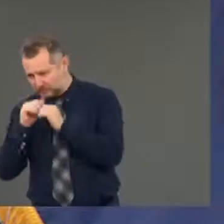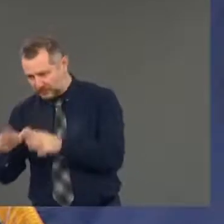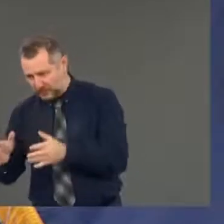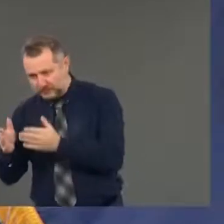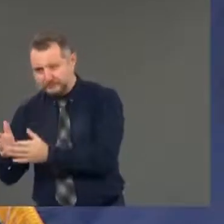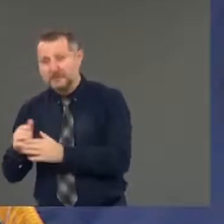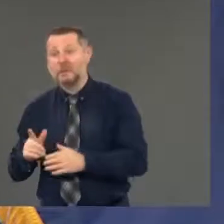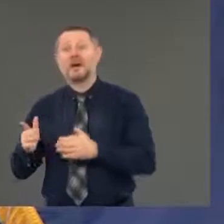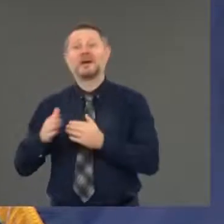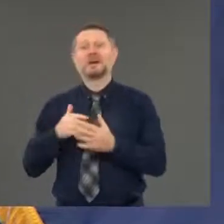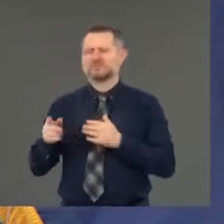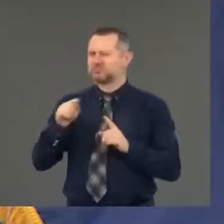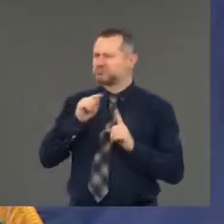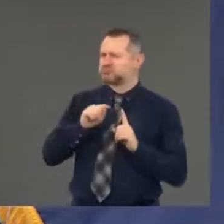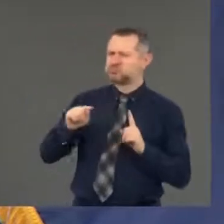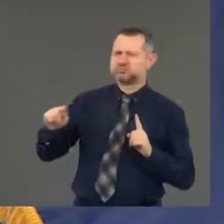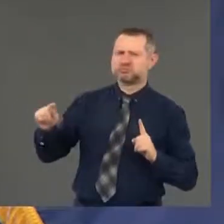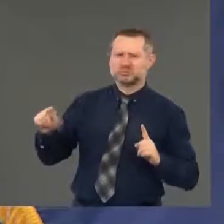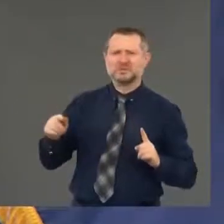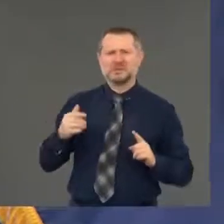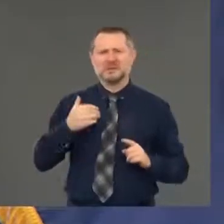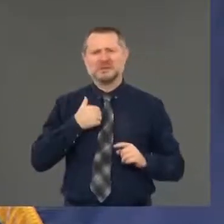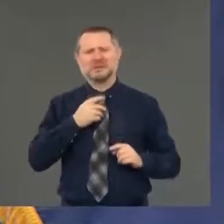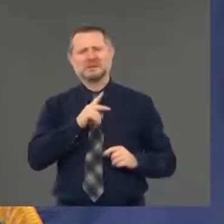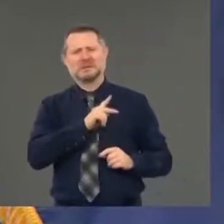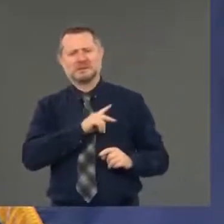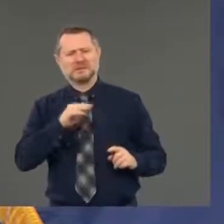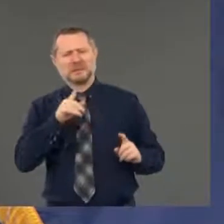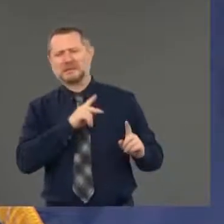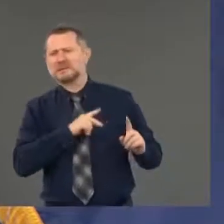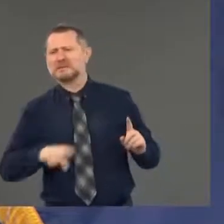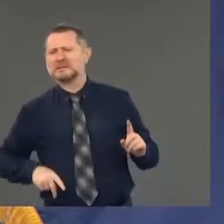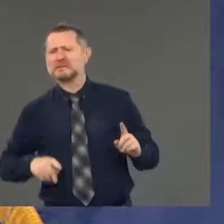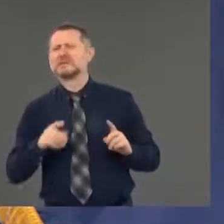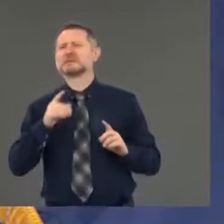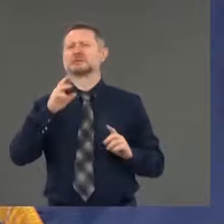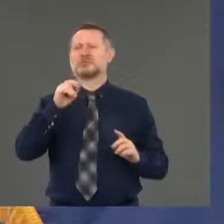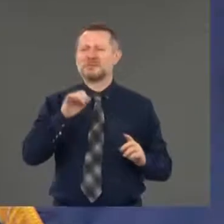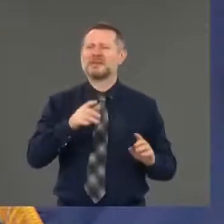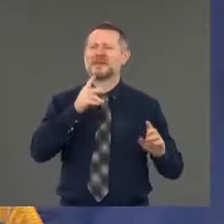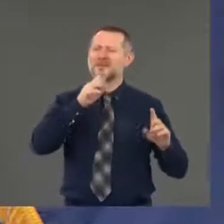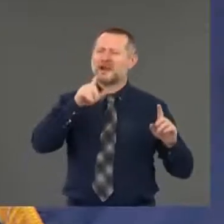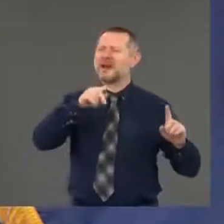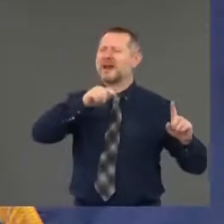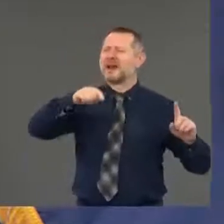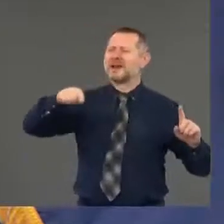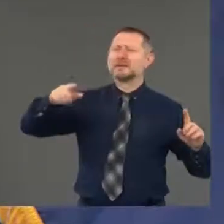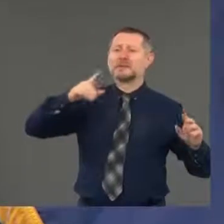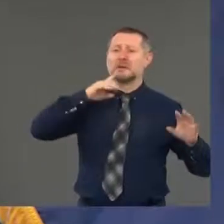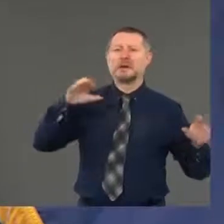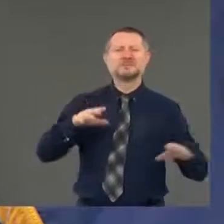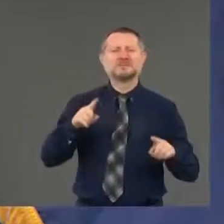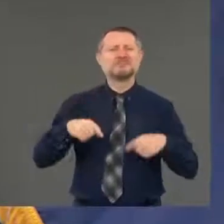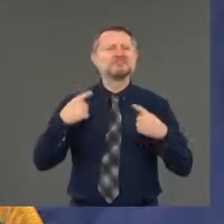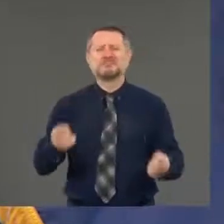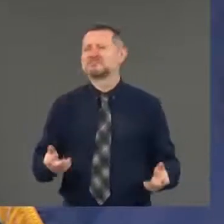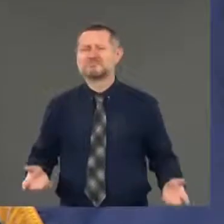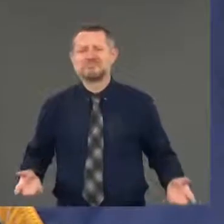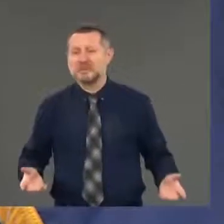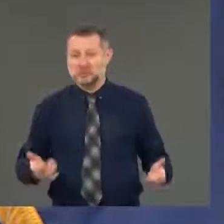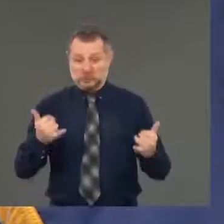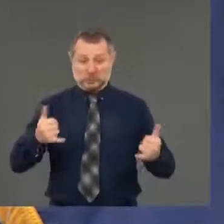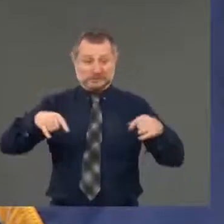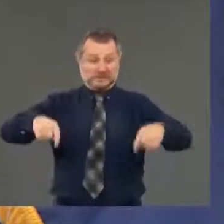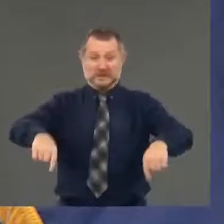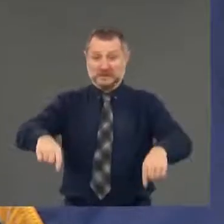But yes, there's been inertia nationwide. Now, in this moment, Zach, I'm less interested in